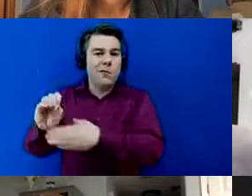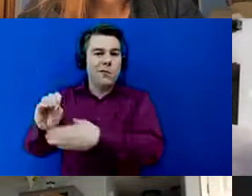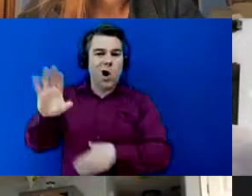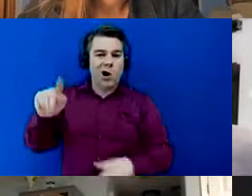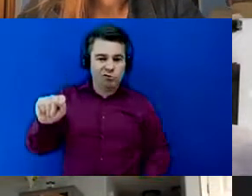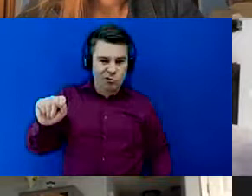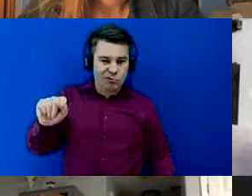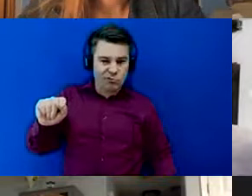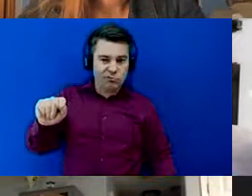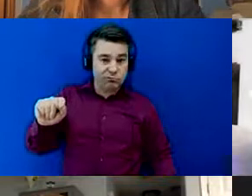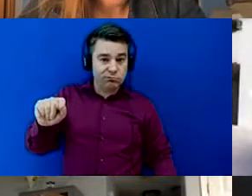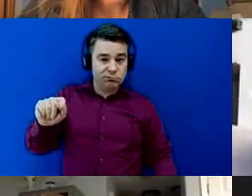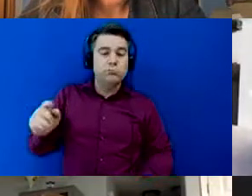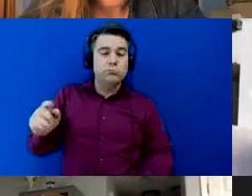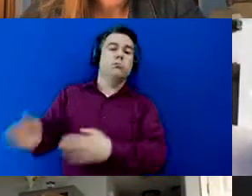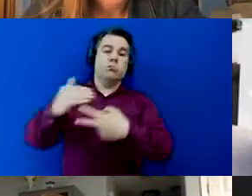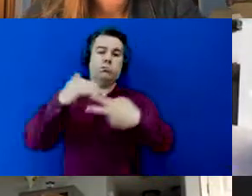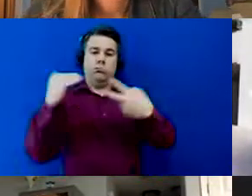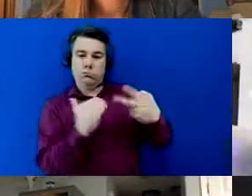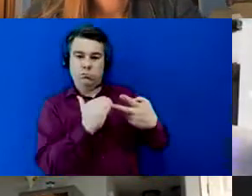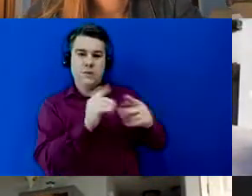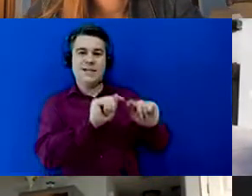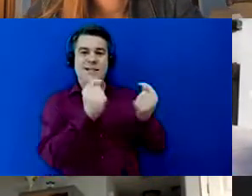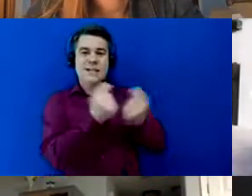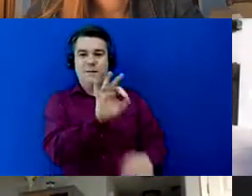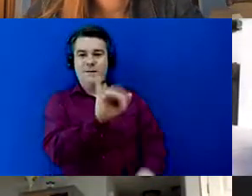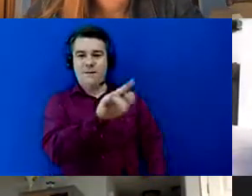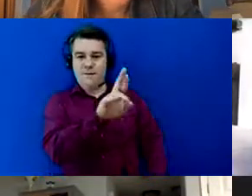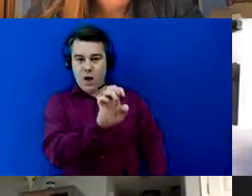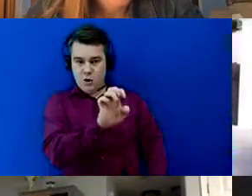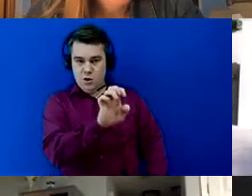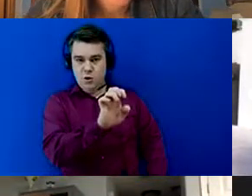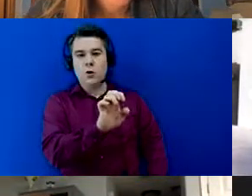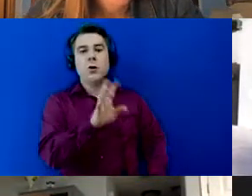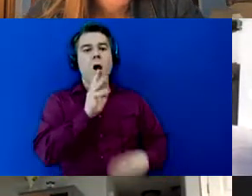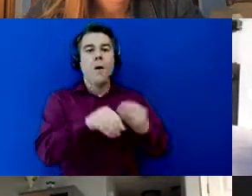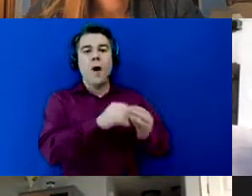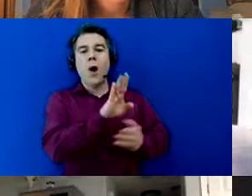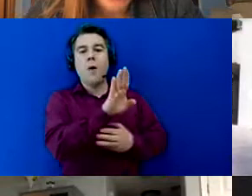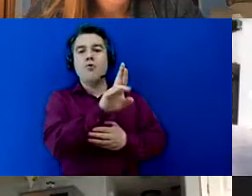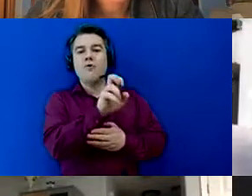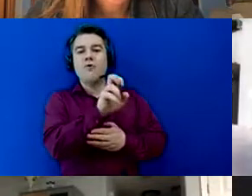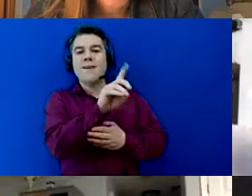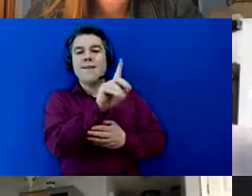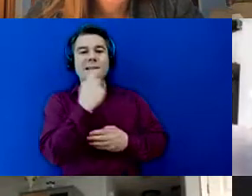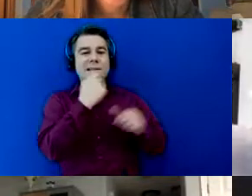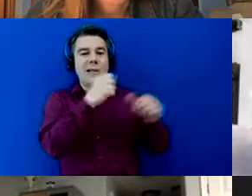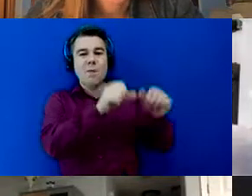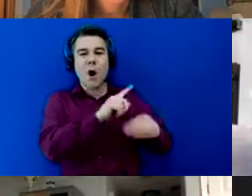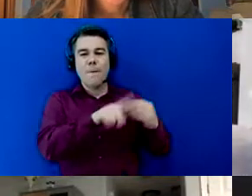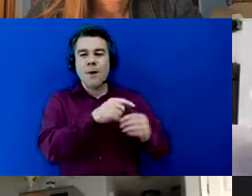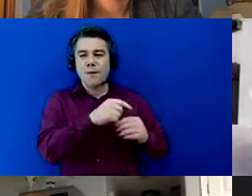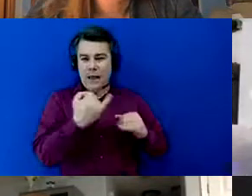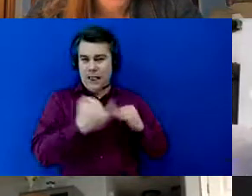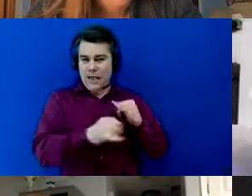then I wanted to go into team fire and talk about what Brenda posted recently about the last 90 days